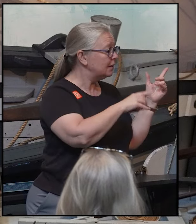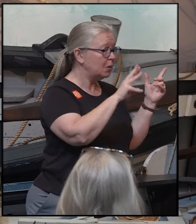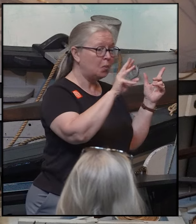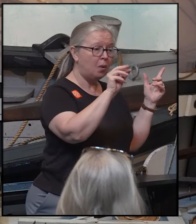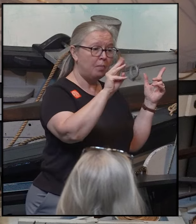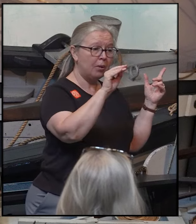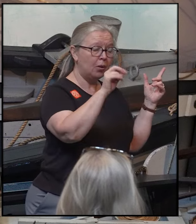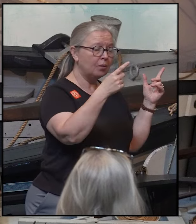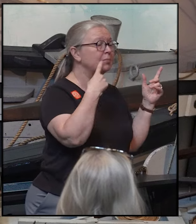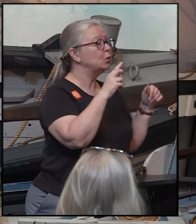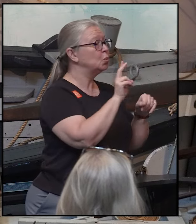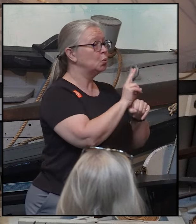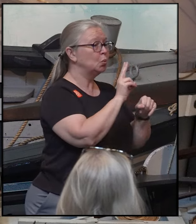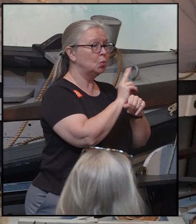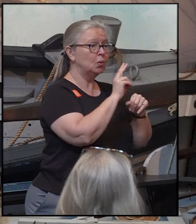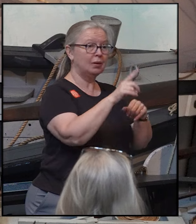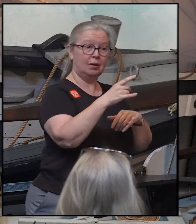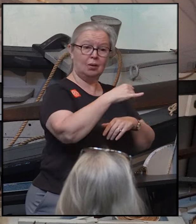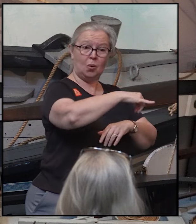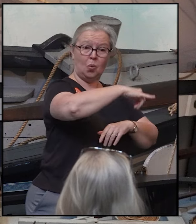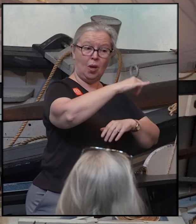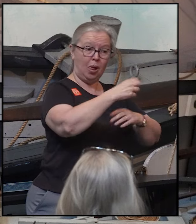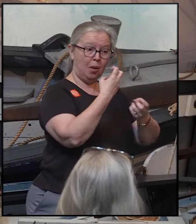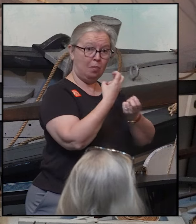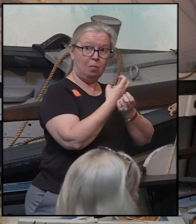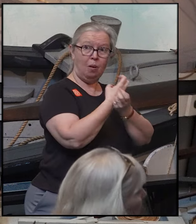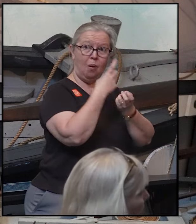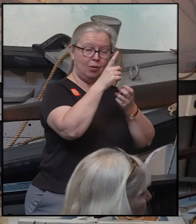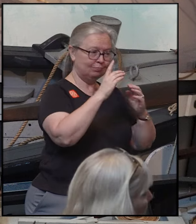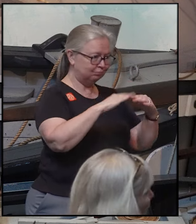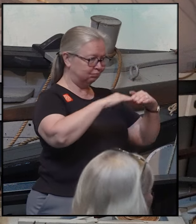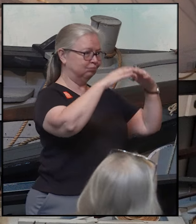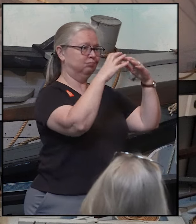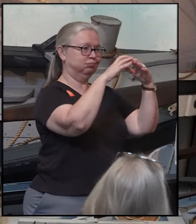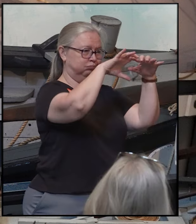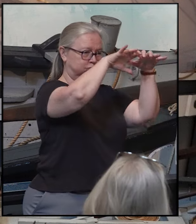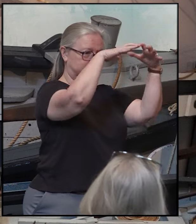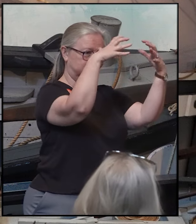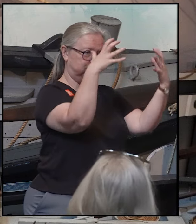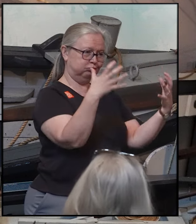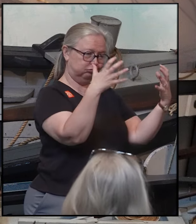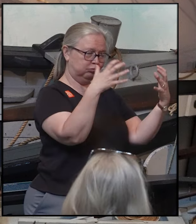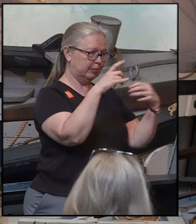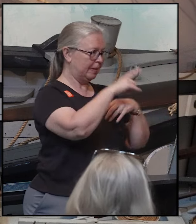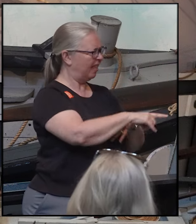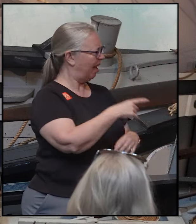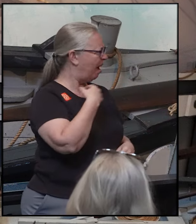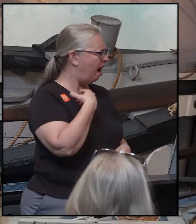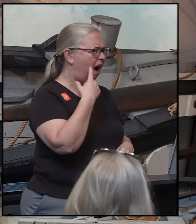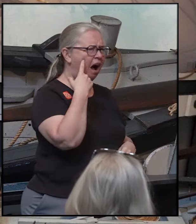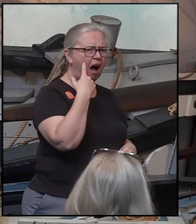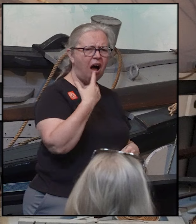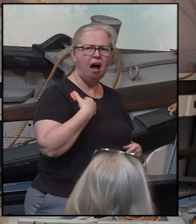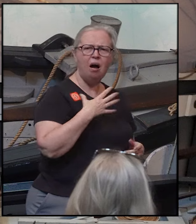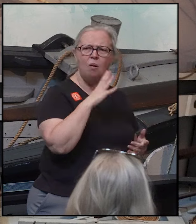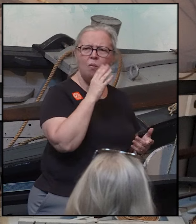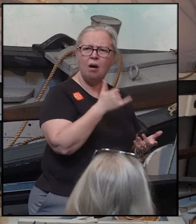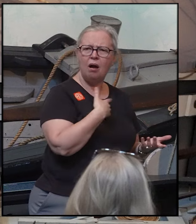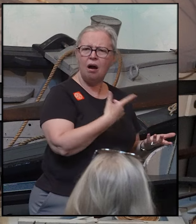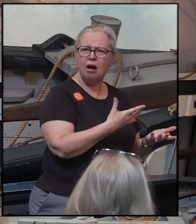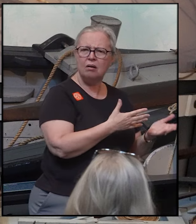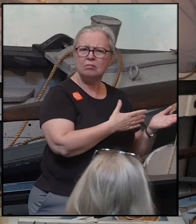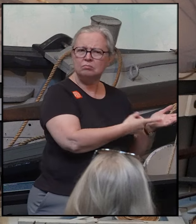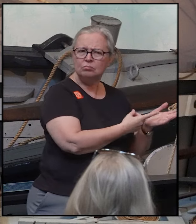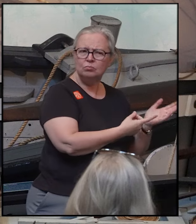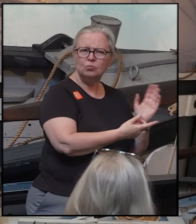used whale bone to hold it up. So now the English said, well, you know, maybe this is the business we're going to go into, this drift whaling.